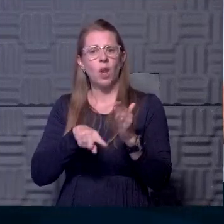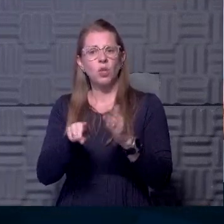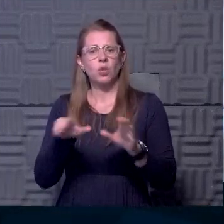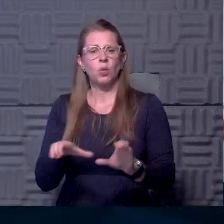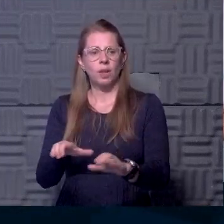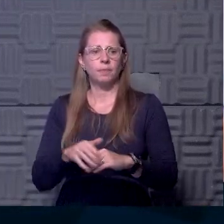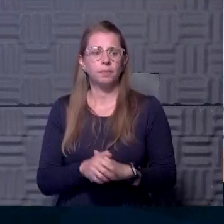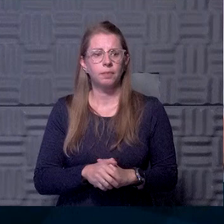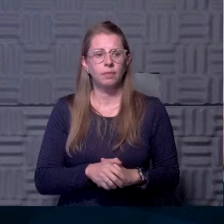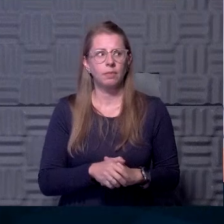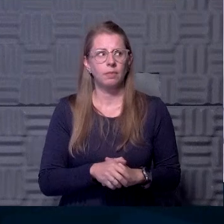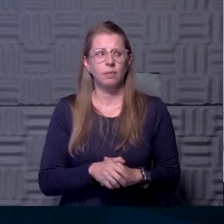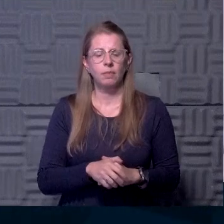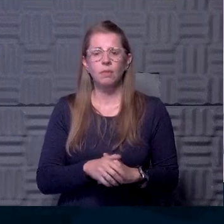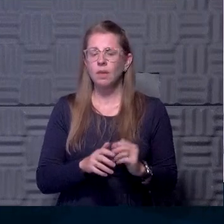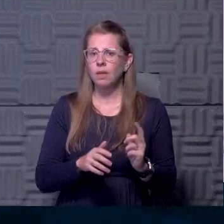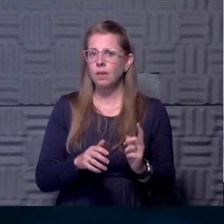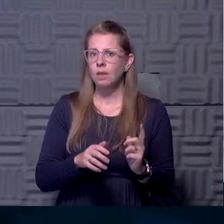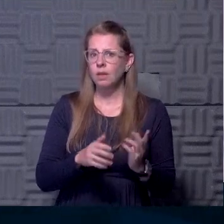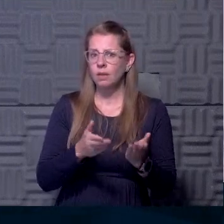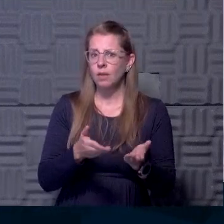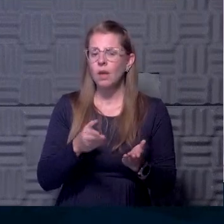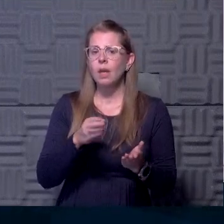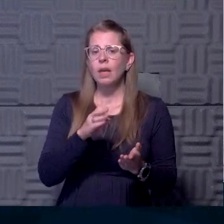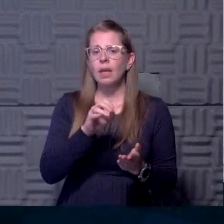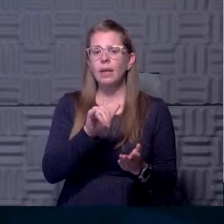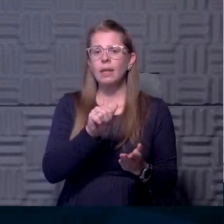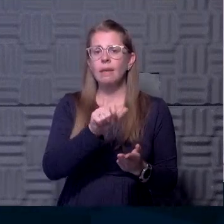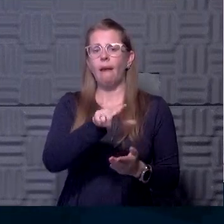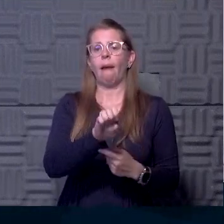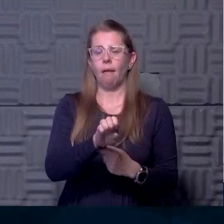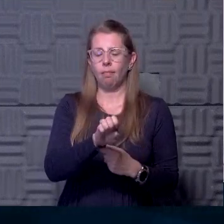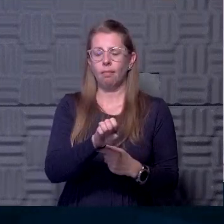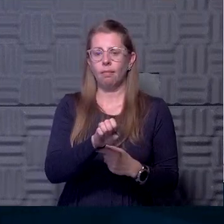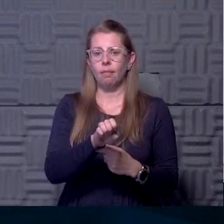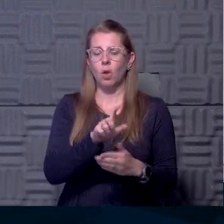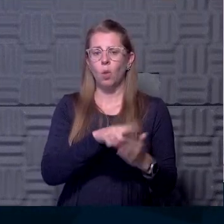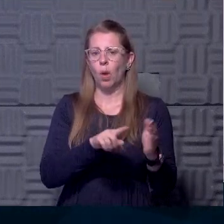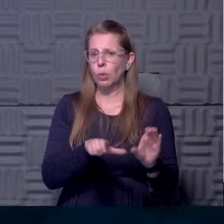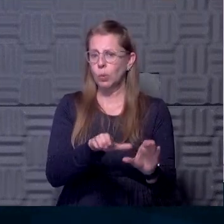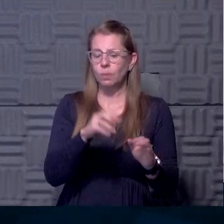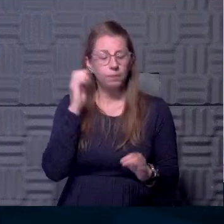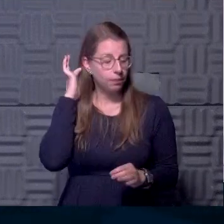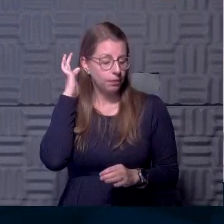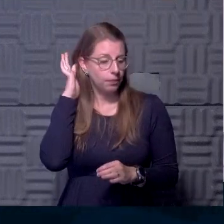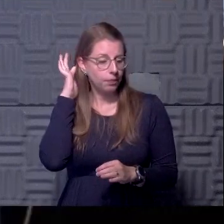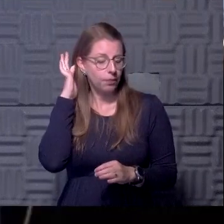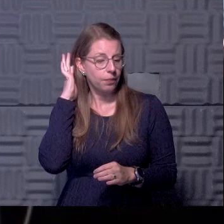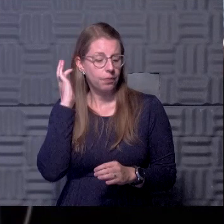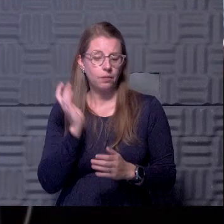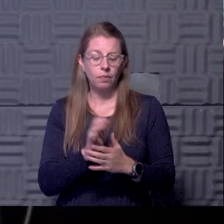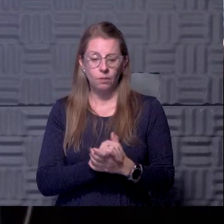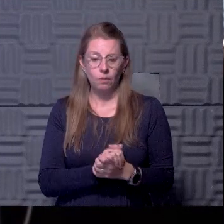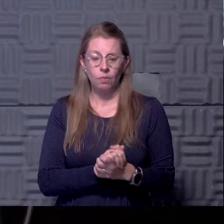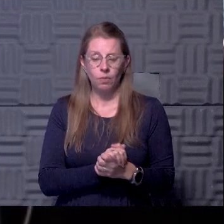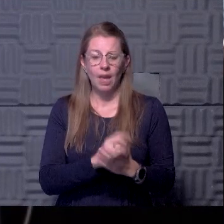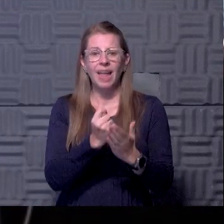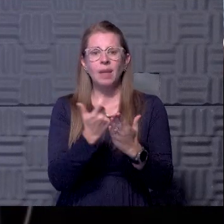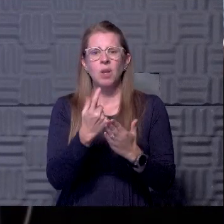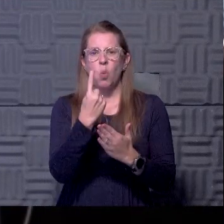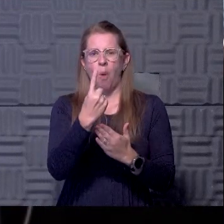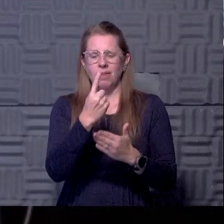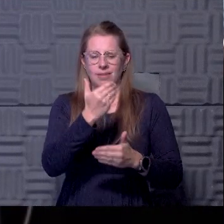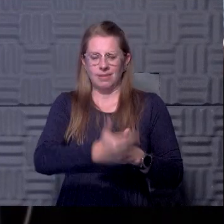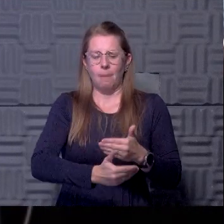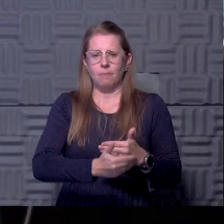Yale did did. Go ahead. What Yale did was it actually kind of, um, it just eliminated one of the steps in